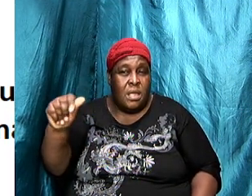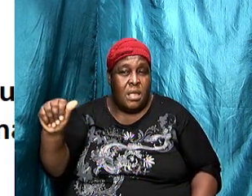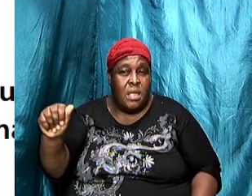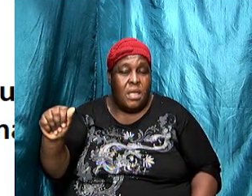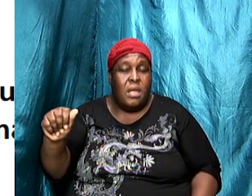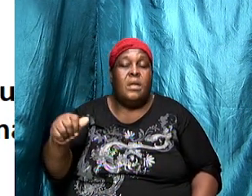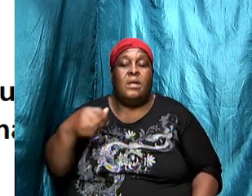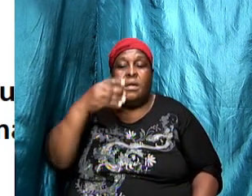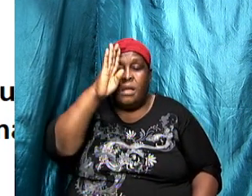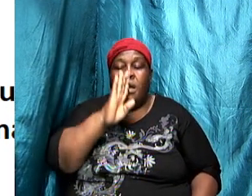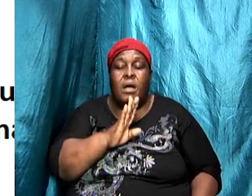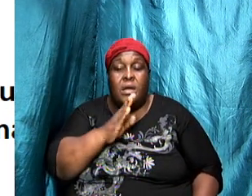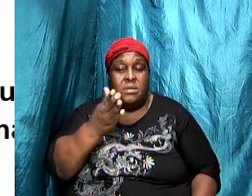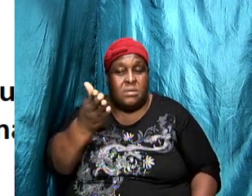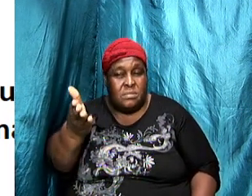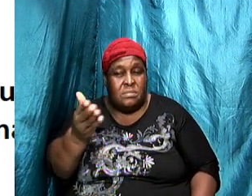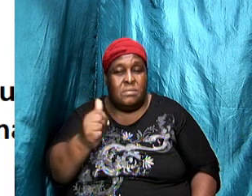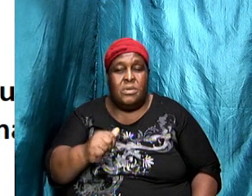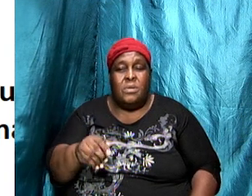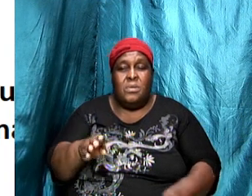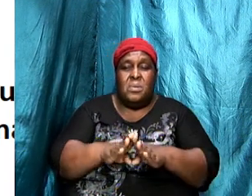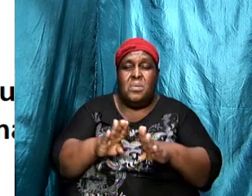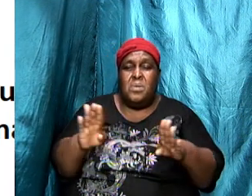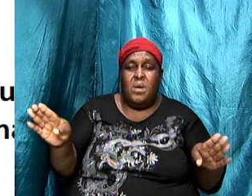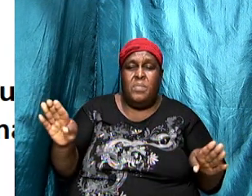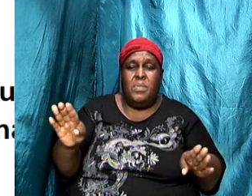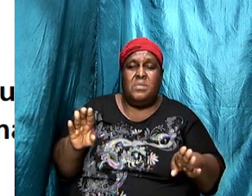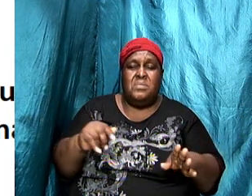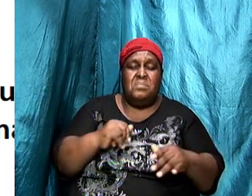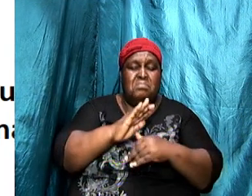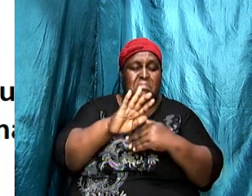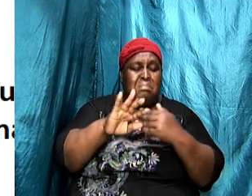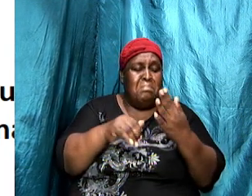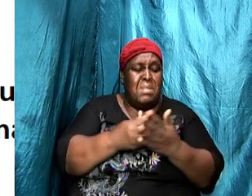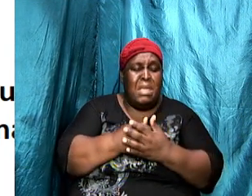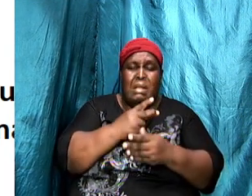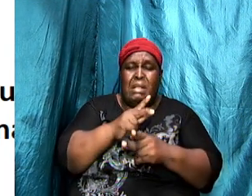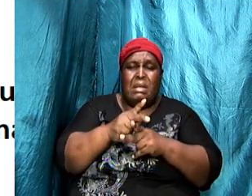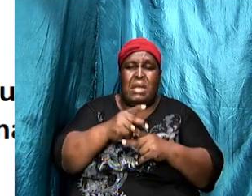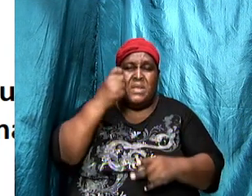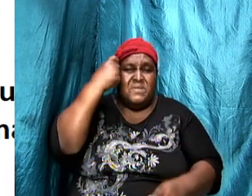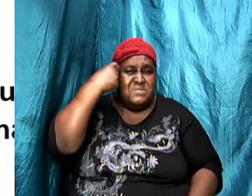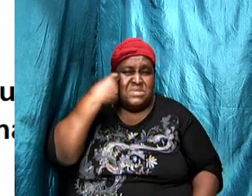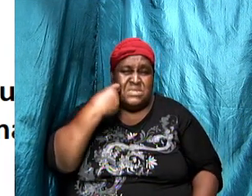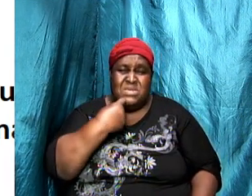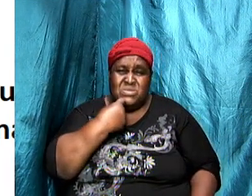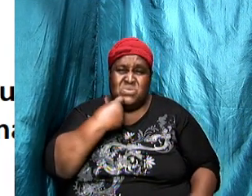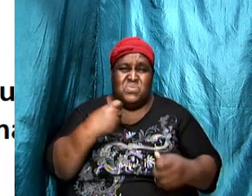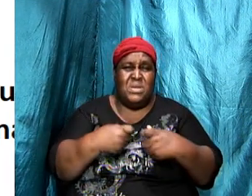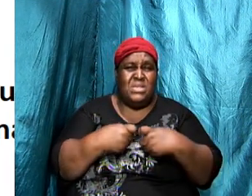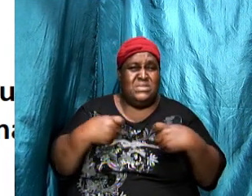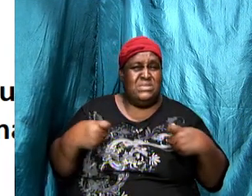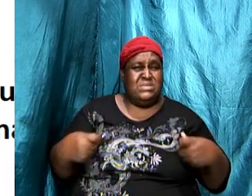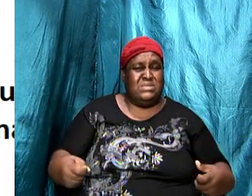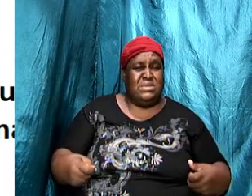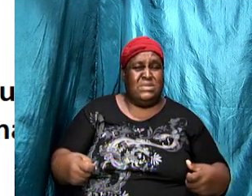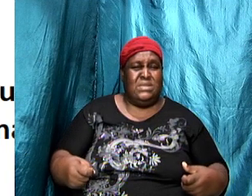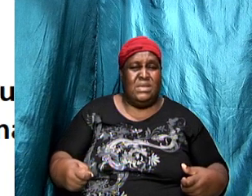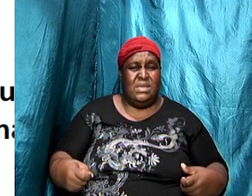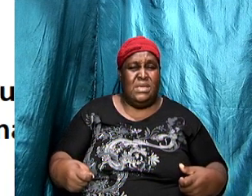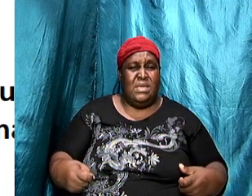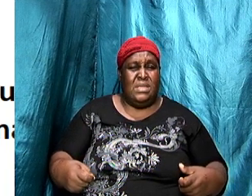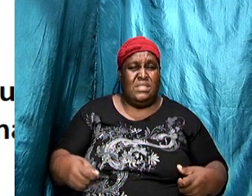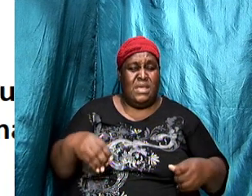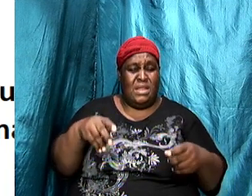was they were open to all kind of sexual immorality in this little Ephesian